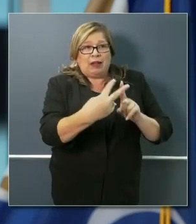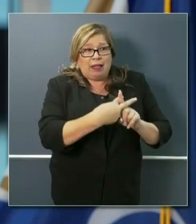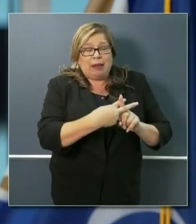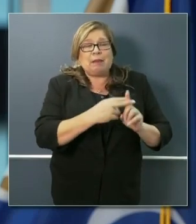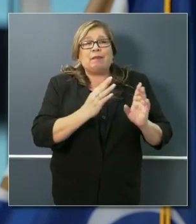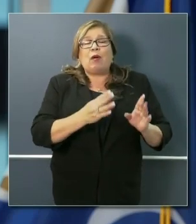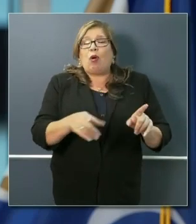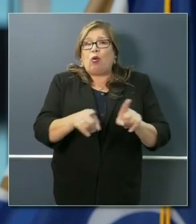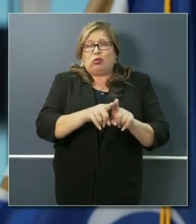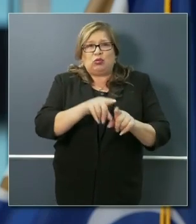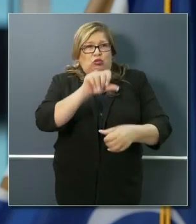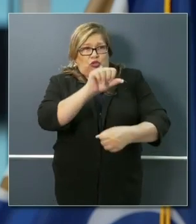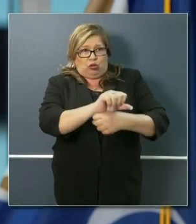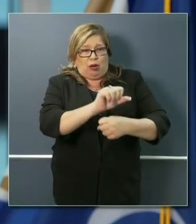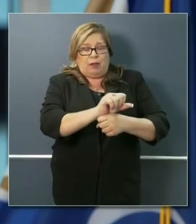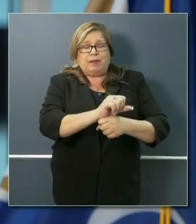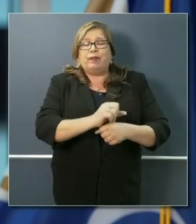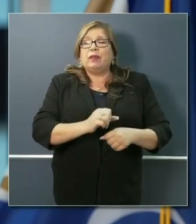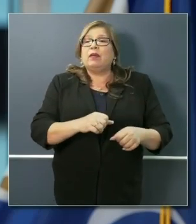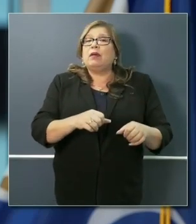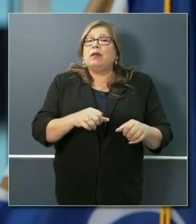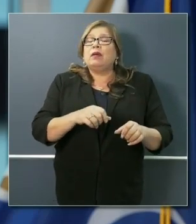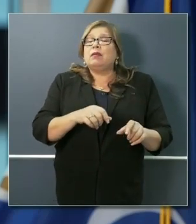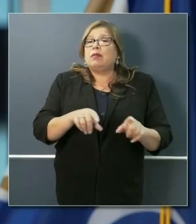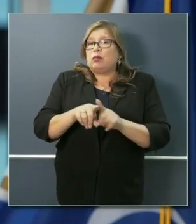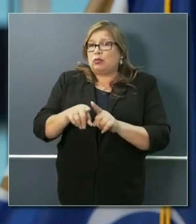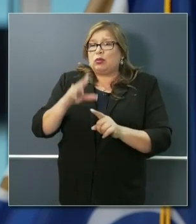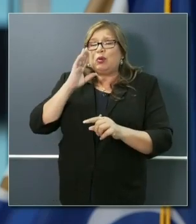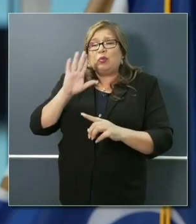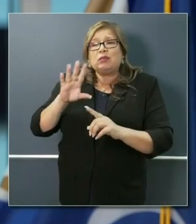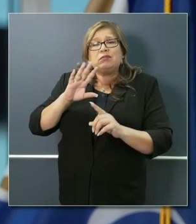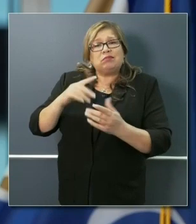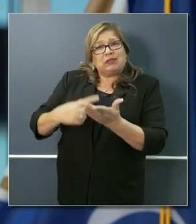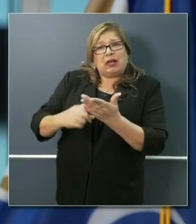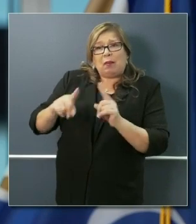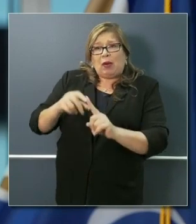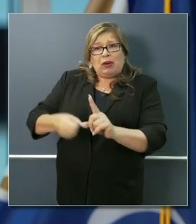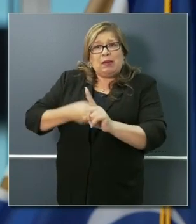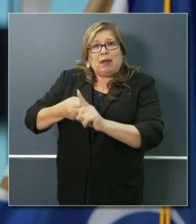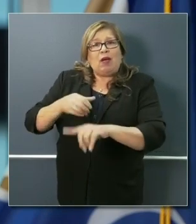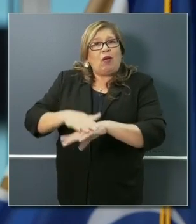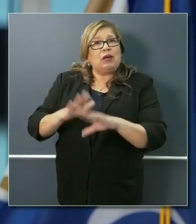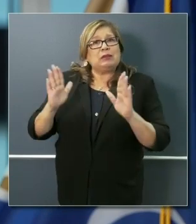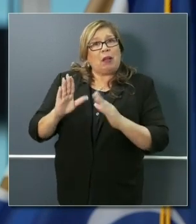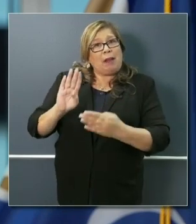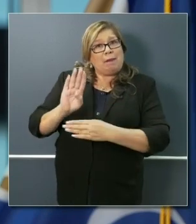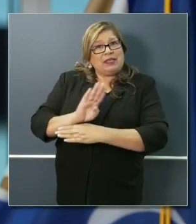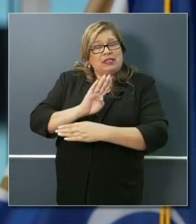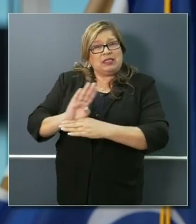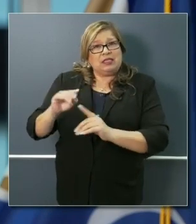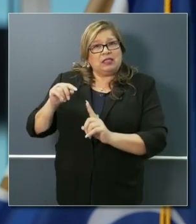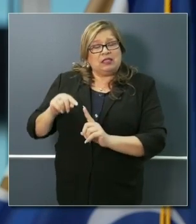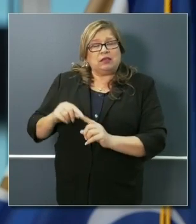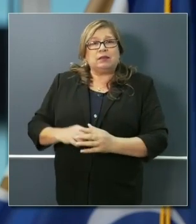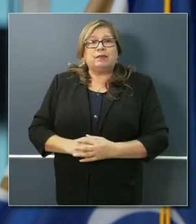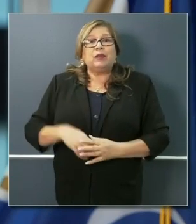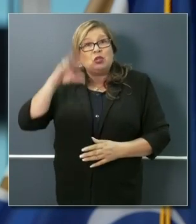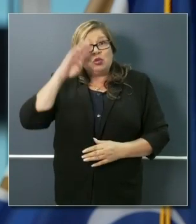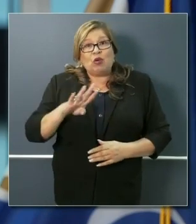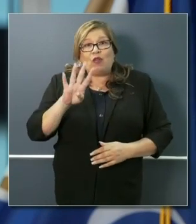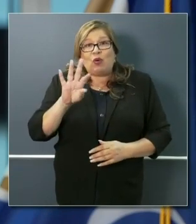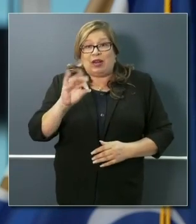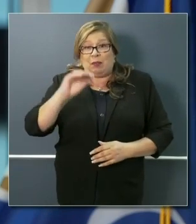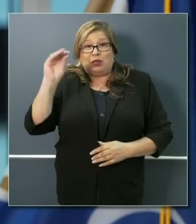issue of jobs, but also the impact on Main Street, the impact on small businesses. 49% of state